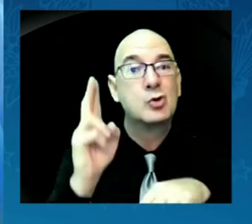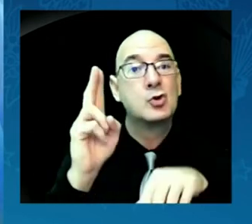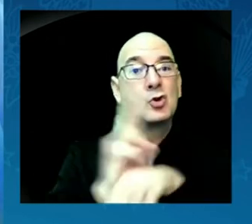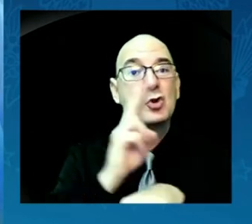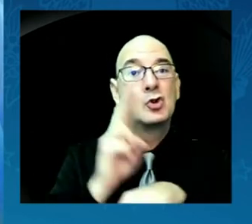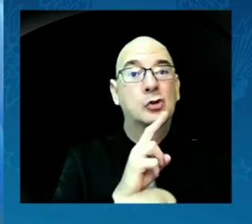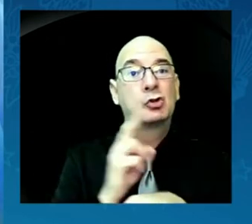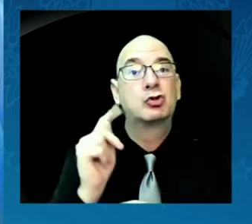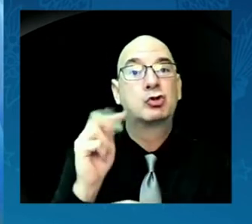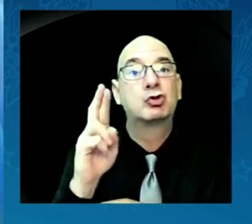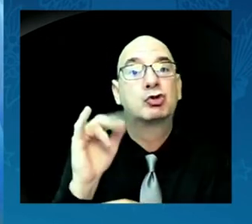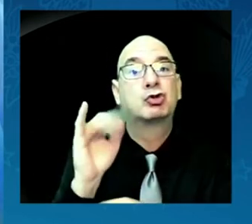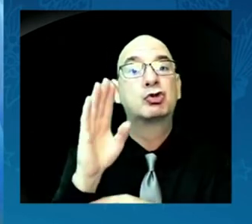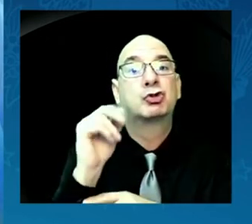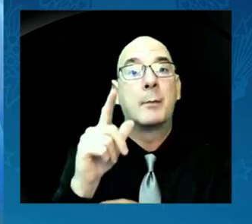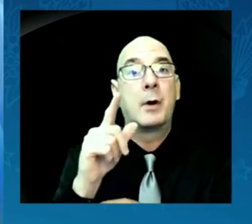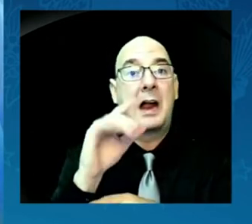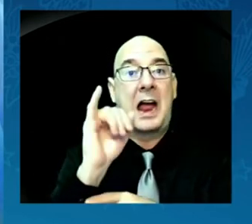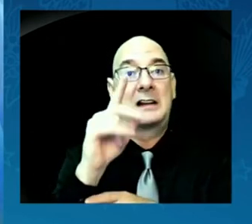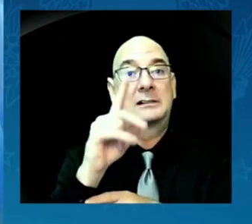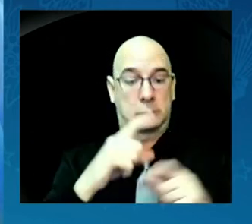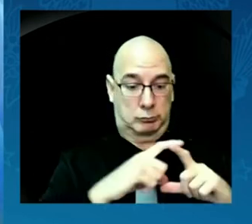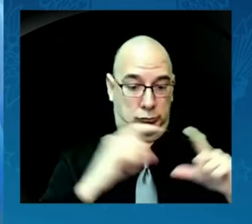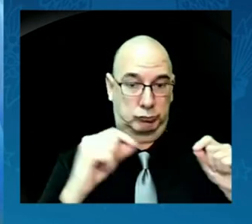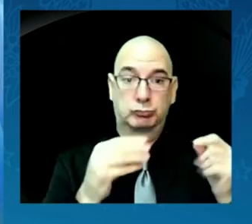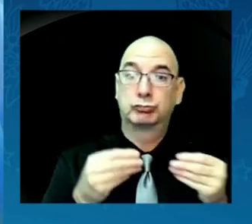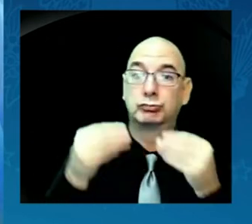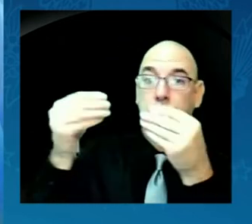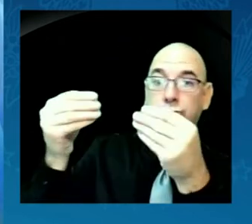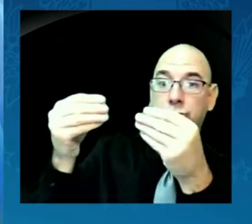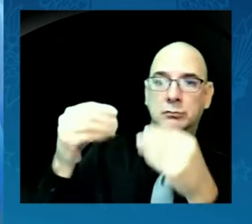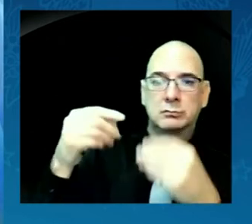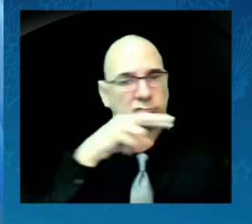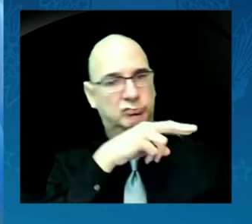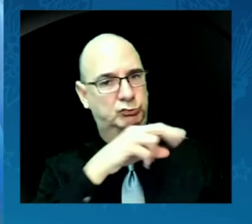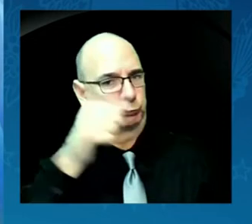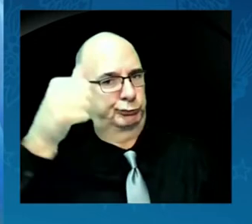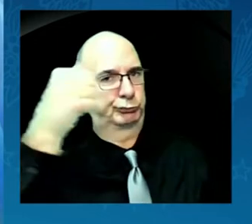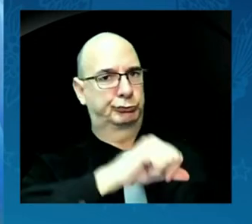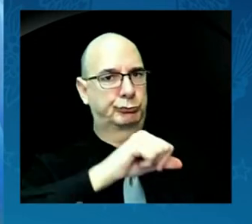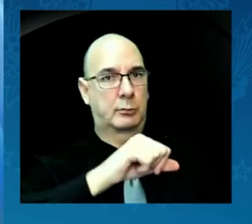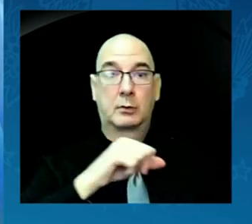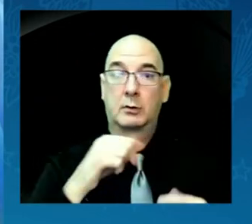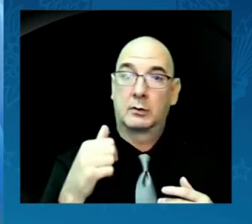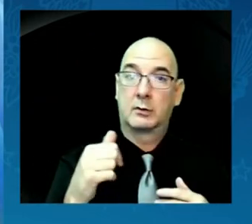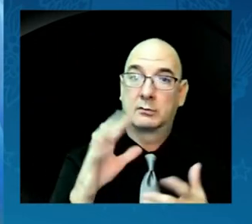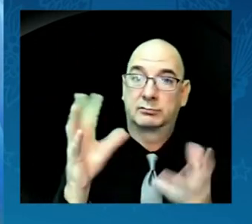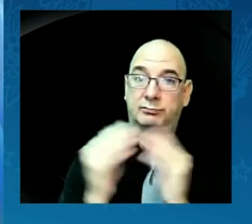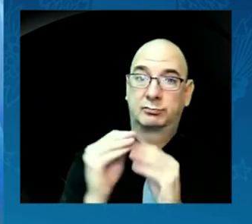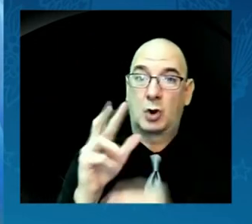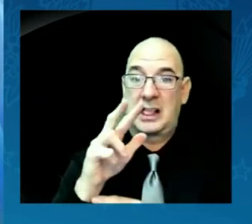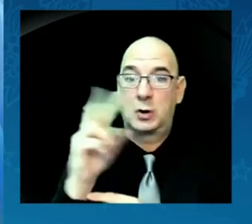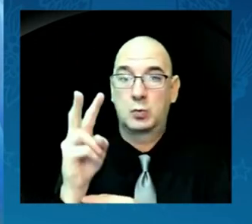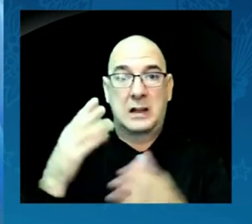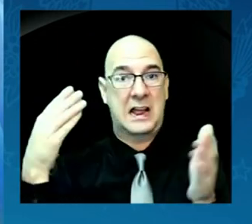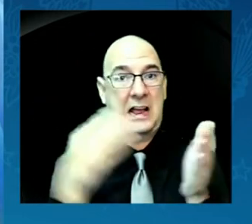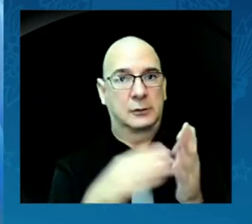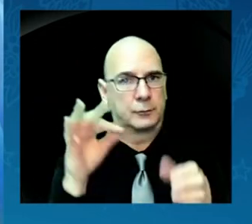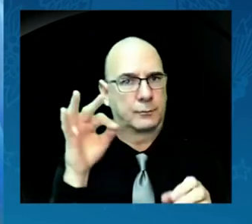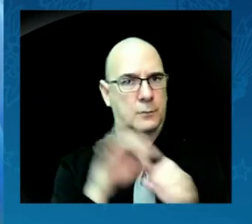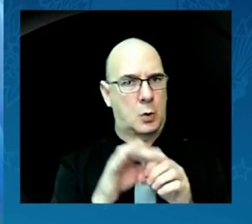19 states have passed 33 new anti-voter laws that threaten to make it even more difficult to vote.